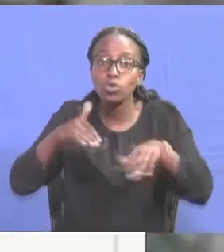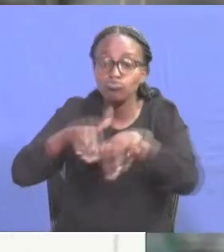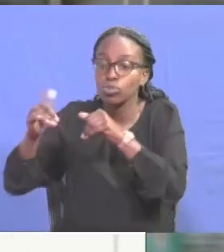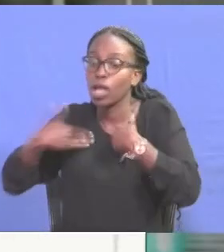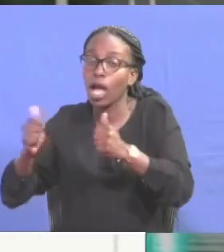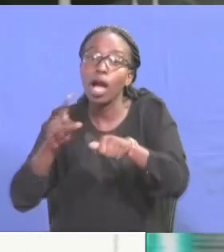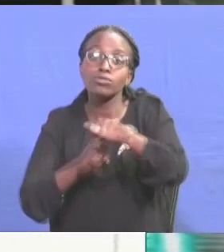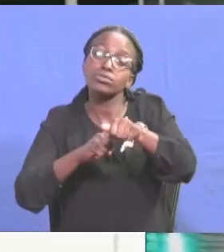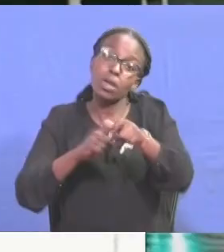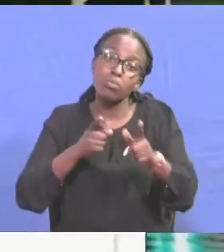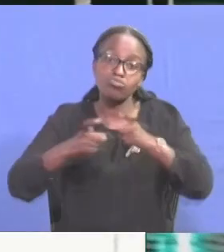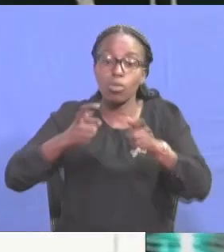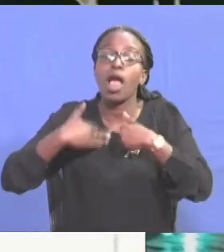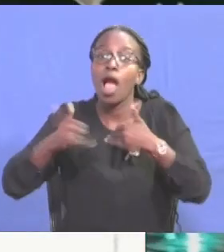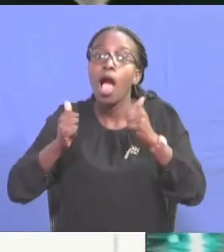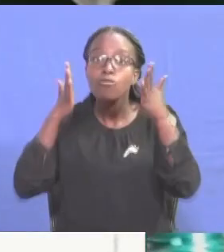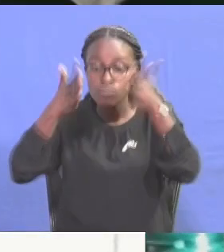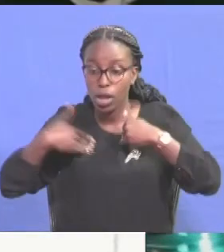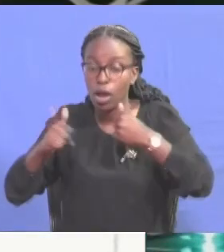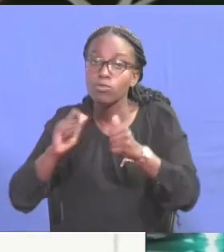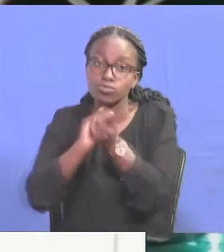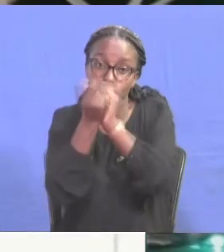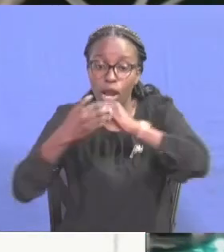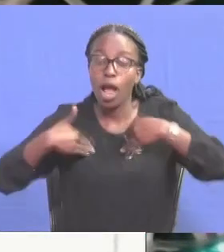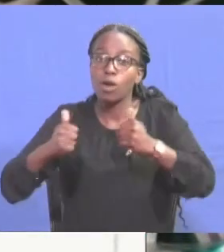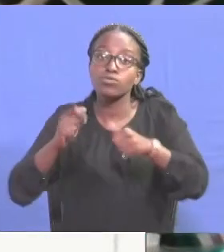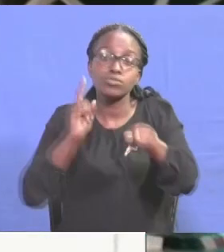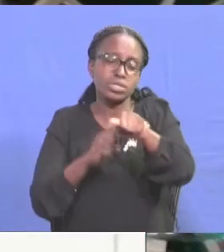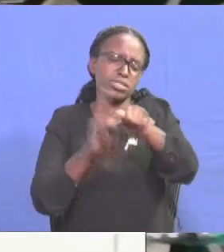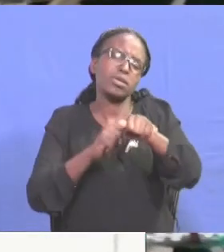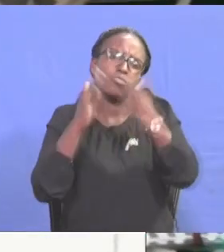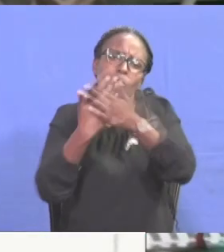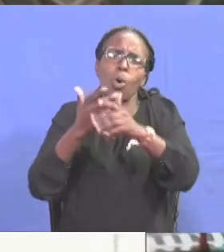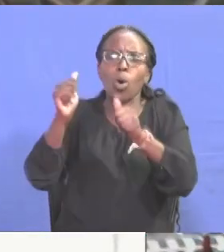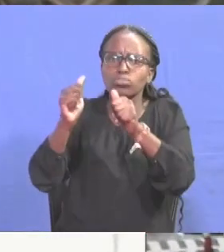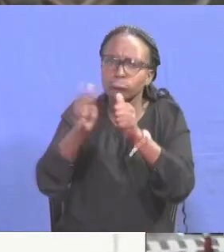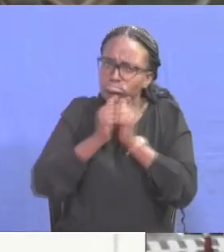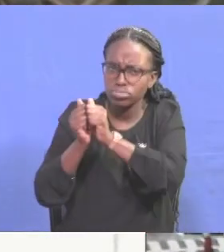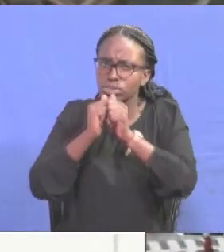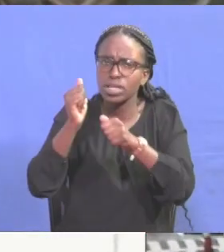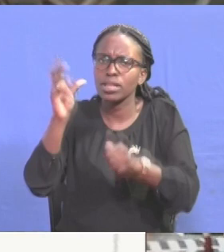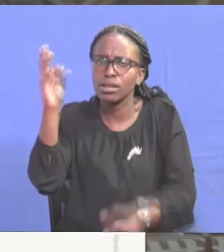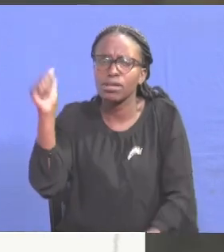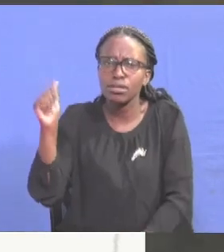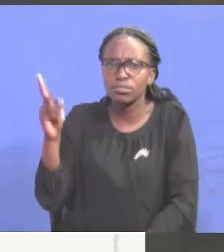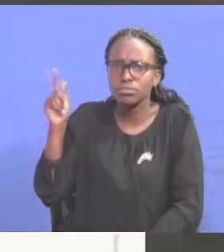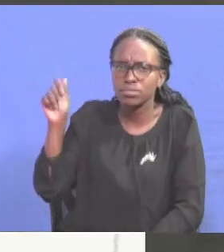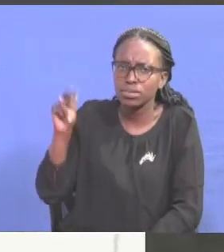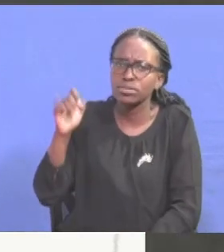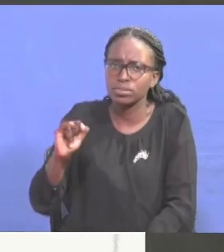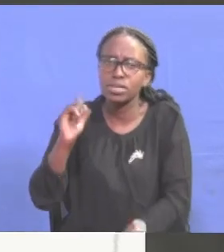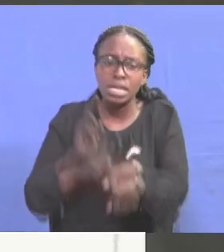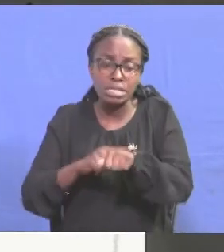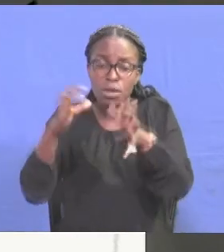in response to concerns over the transparency and accountability in the Adani-Ketrako deal which involves the